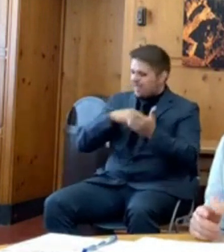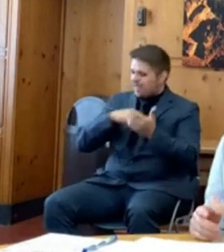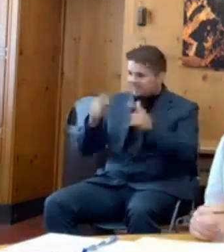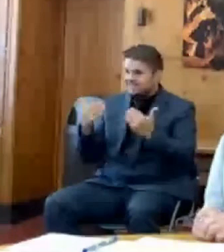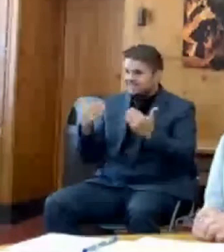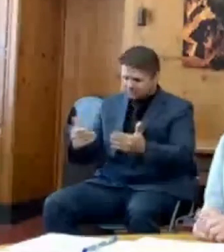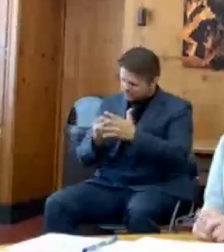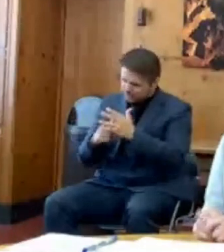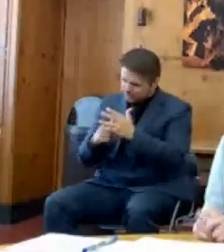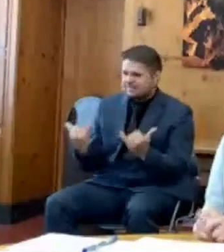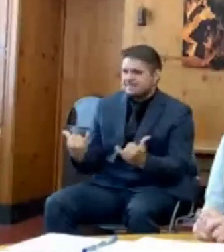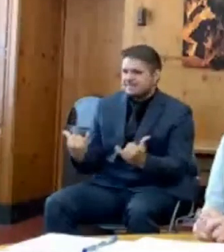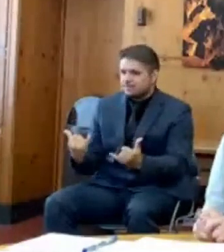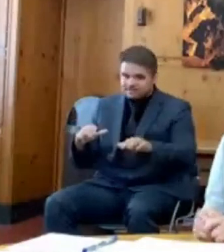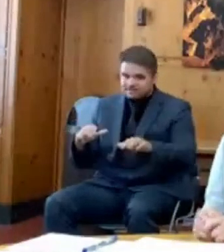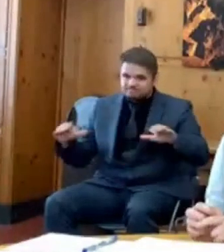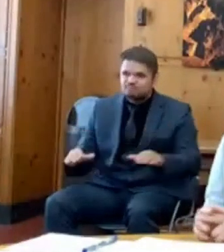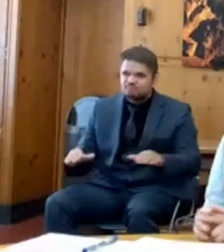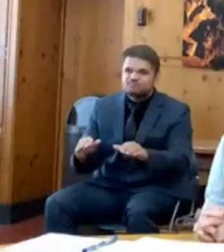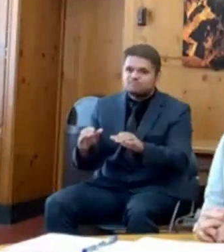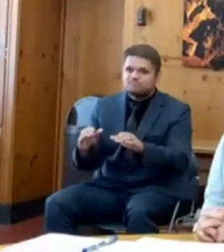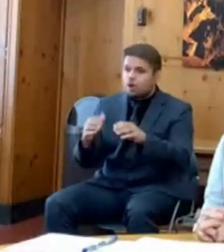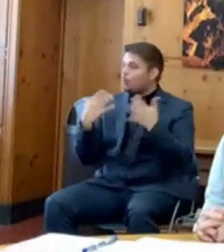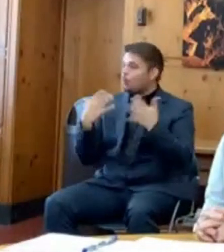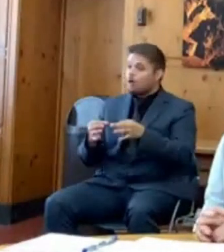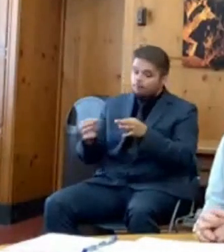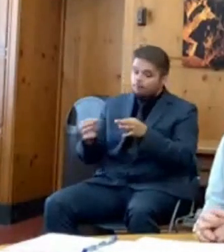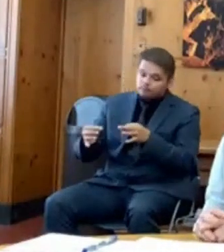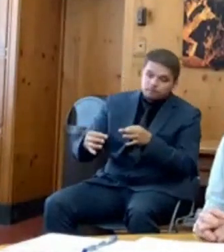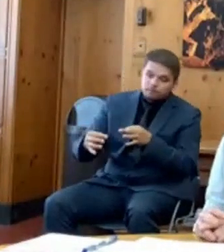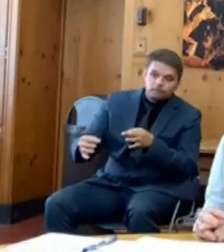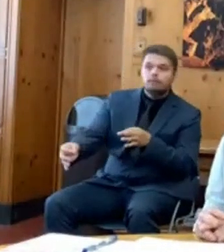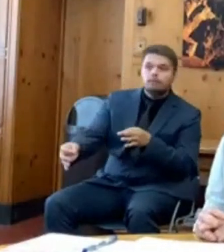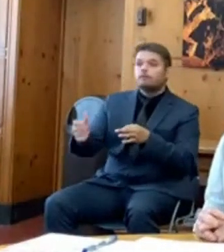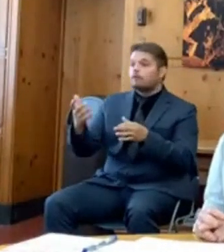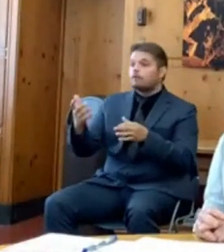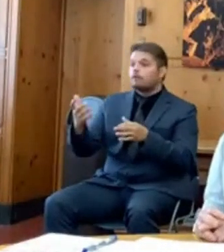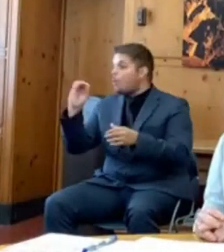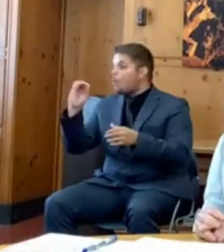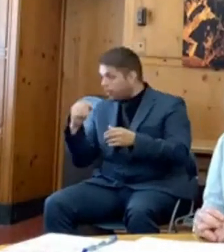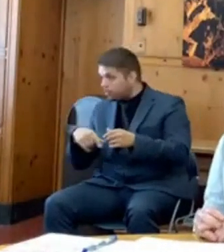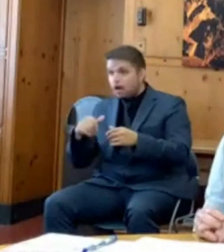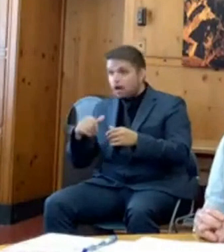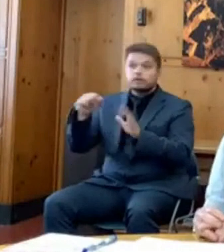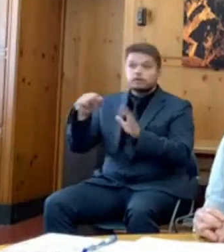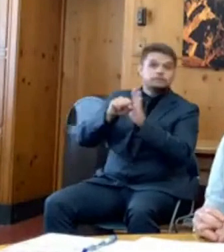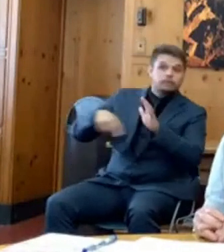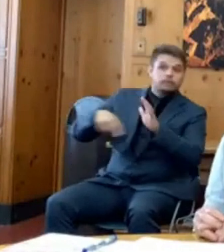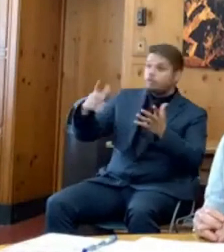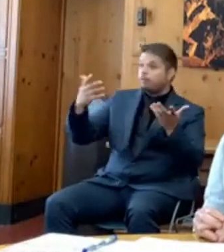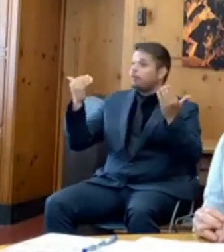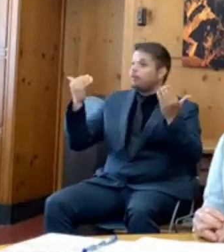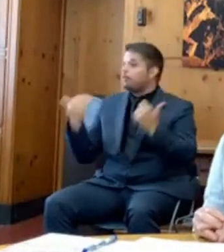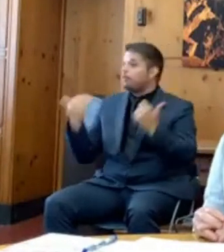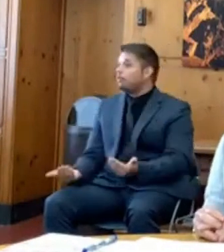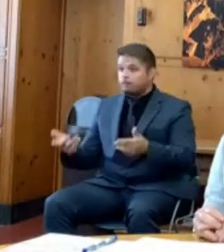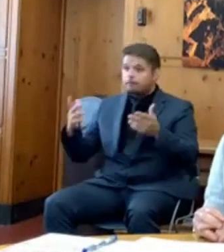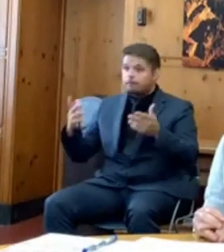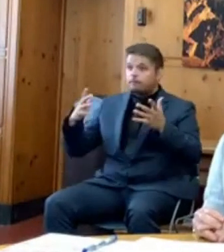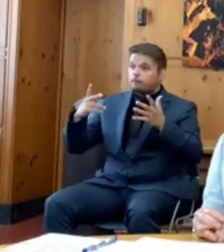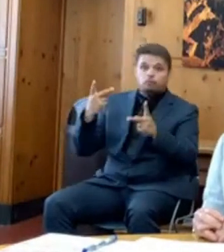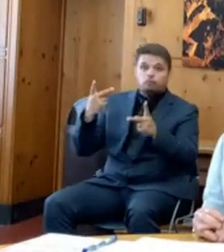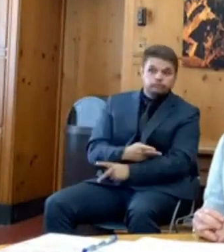states like Oregon and other states across the country are going to have to take even greater budget